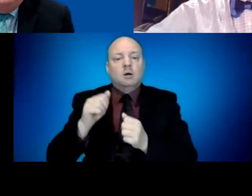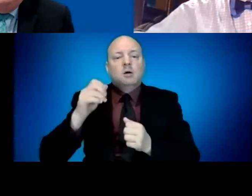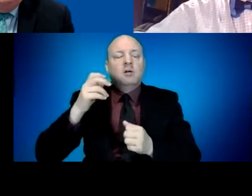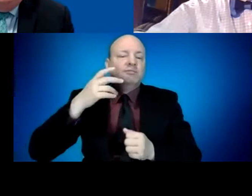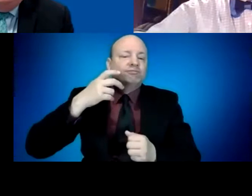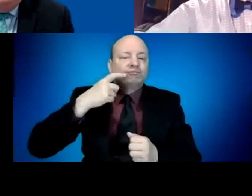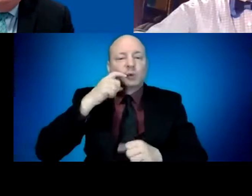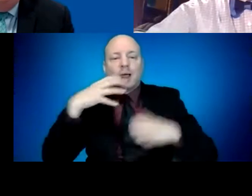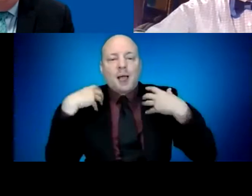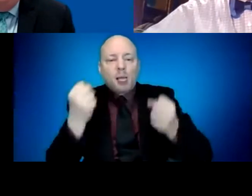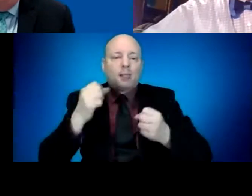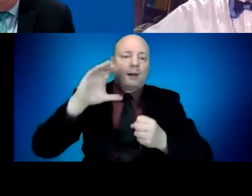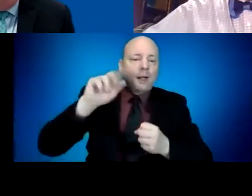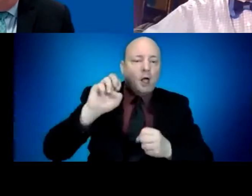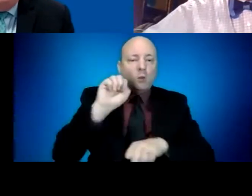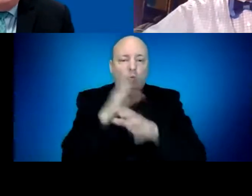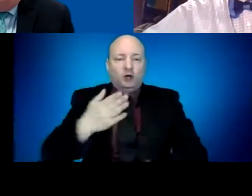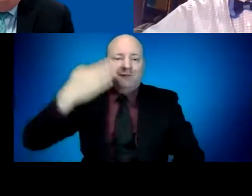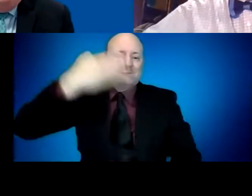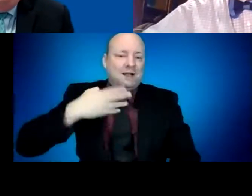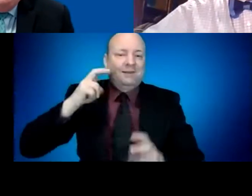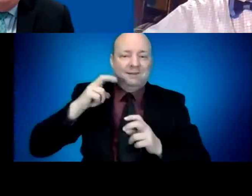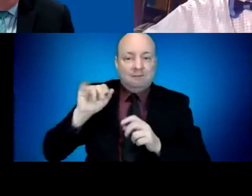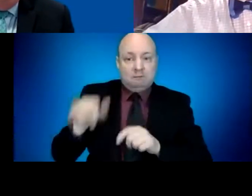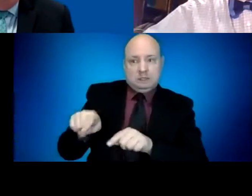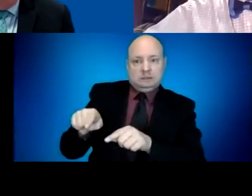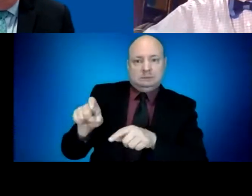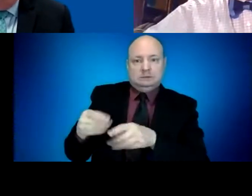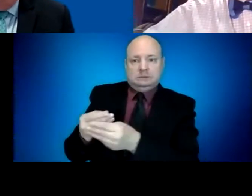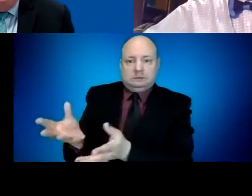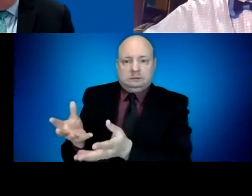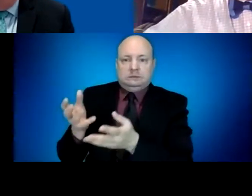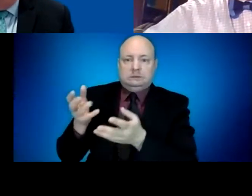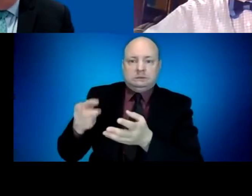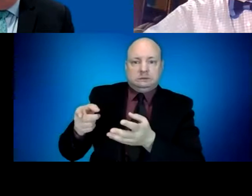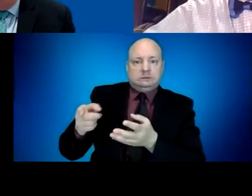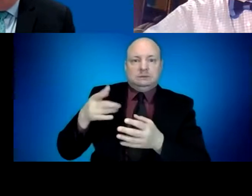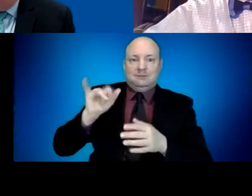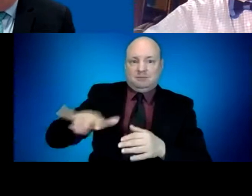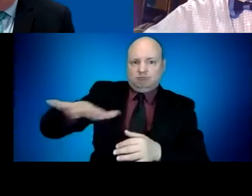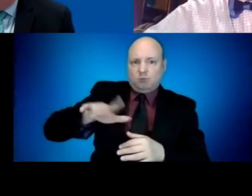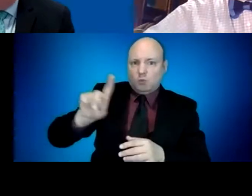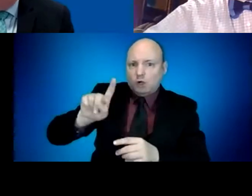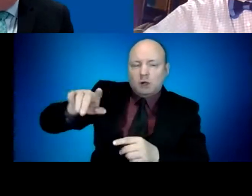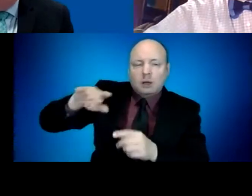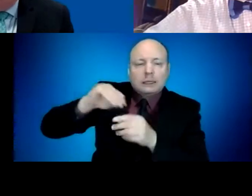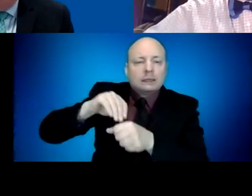especially Latino, Latina communities. And we think that that eligibility category by itself will help drive those numbers.